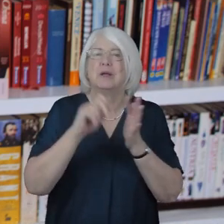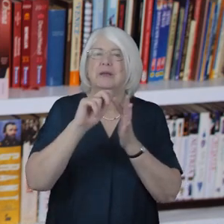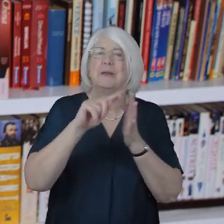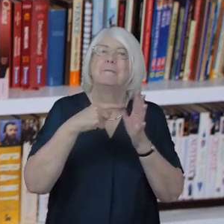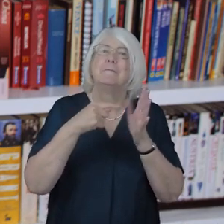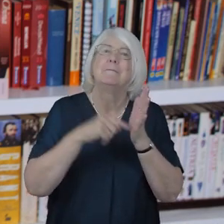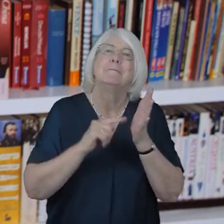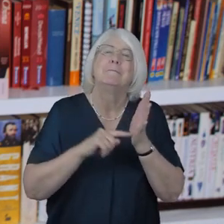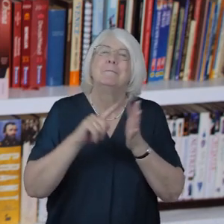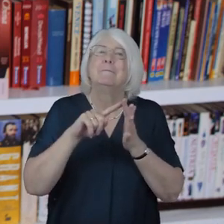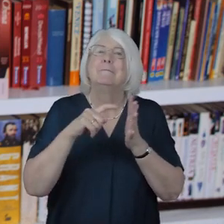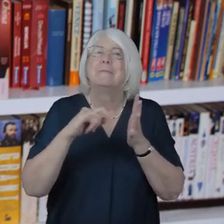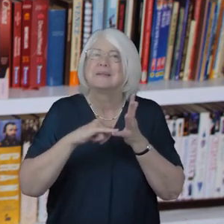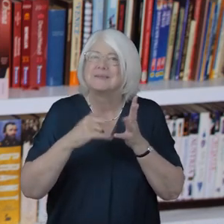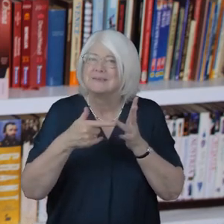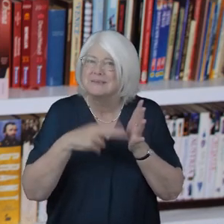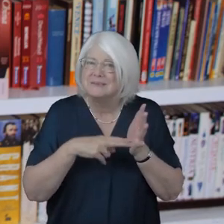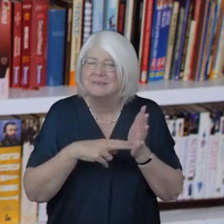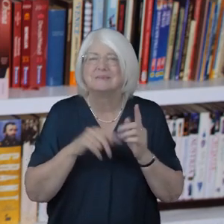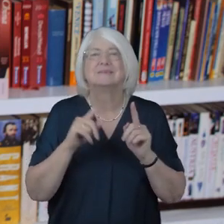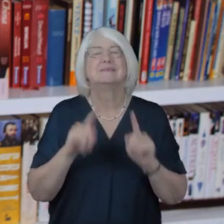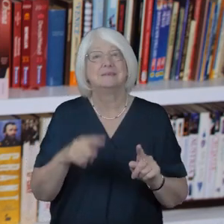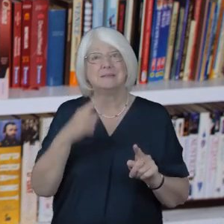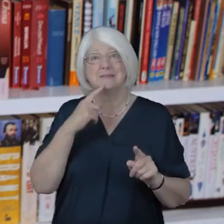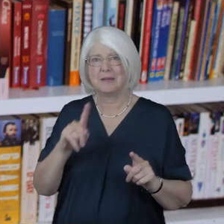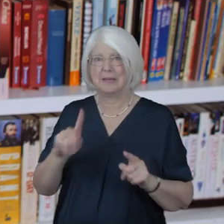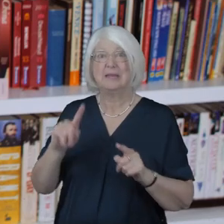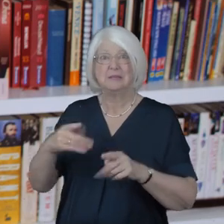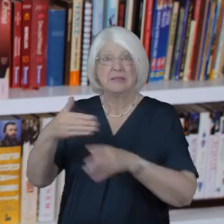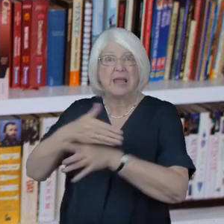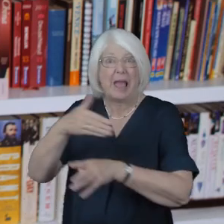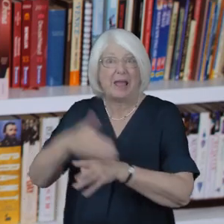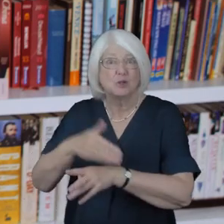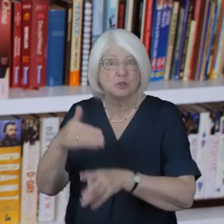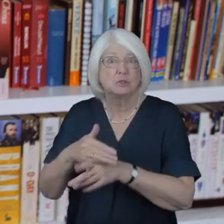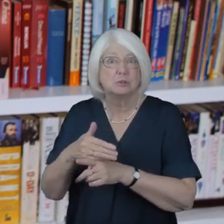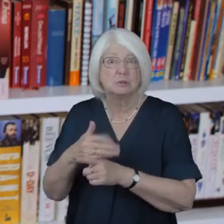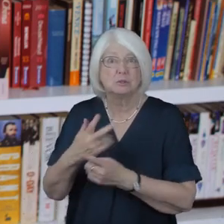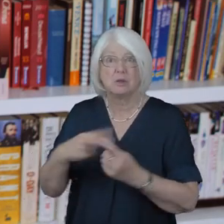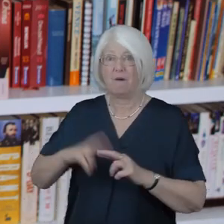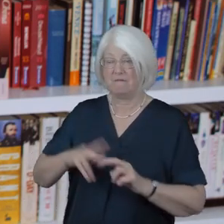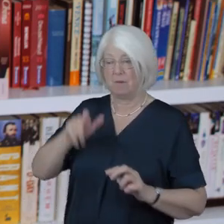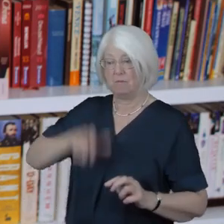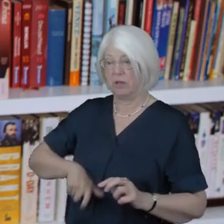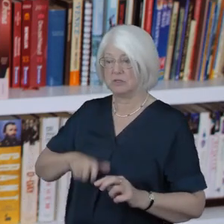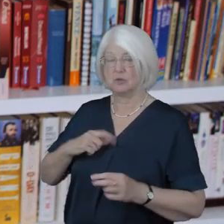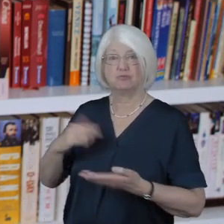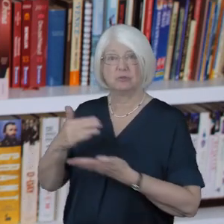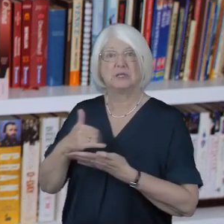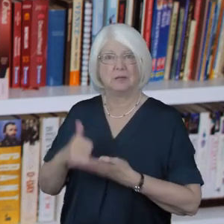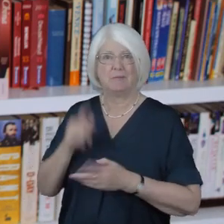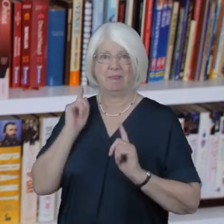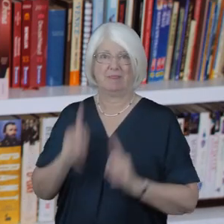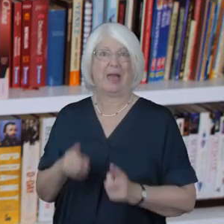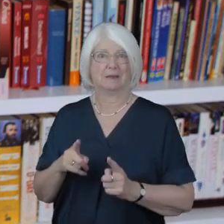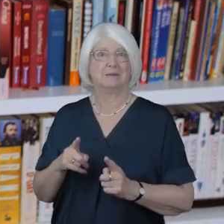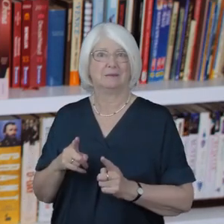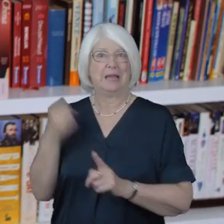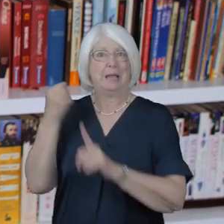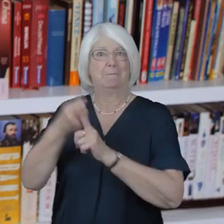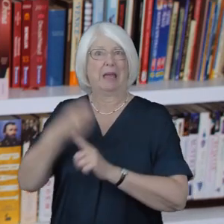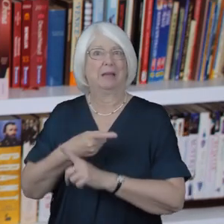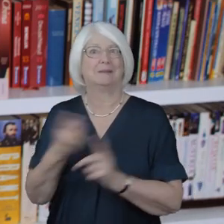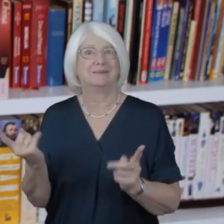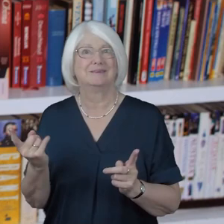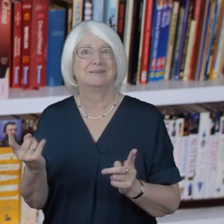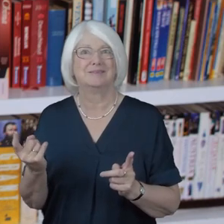of a redeemed life that get through if Christians are to communicate the gospel effectively our words will have to be